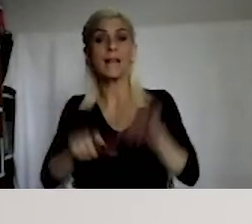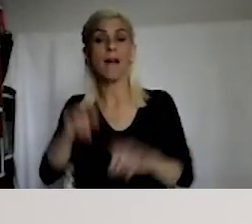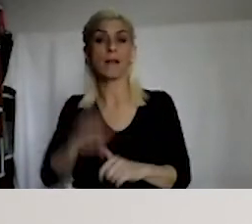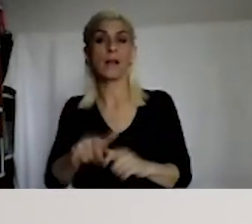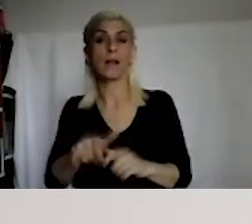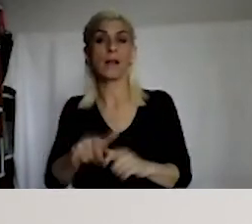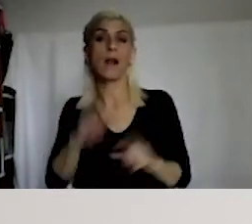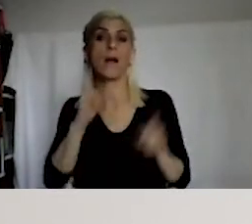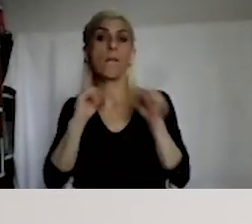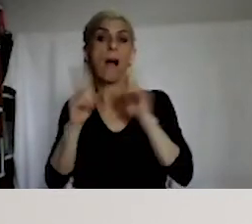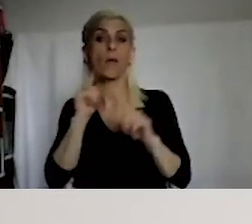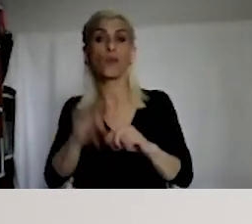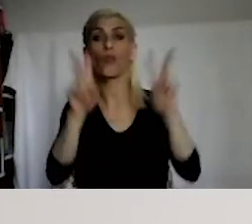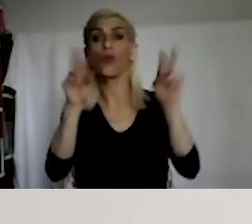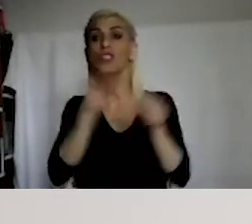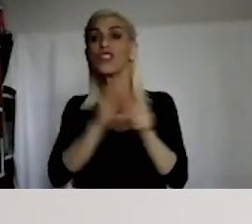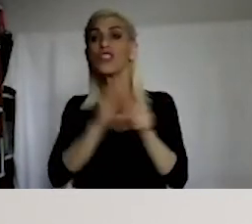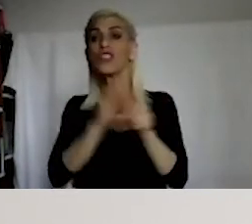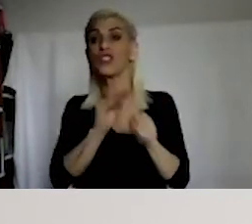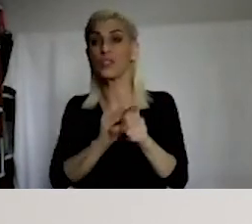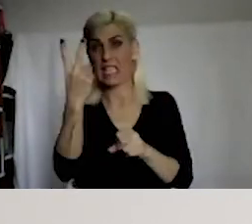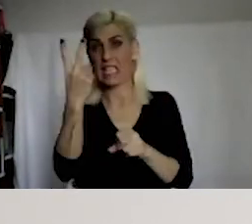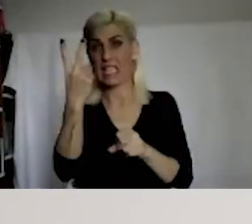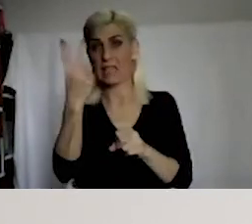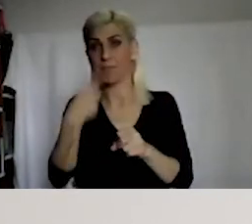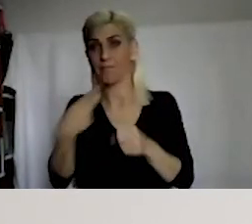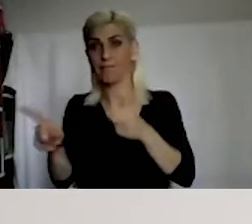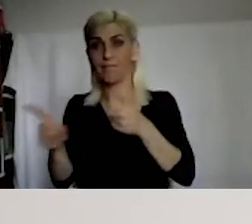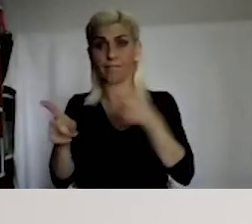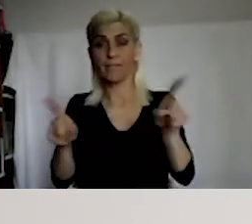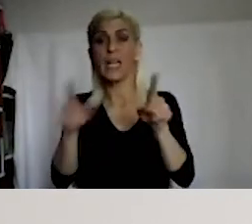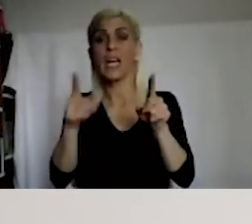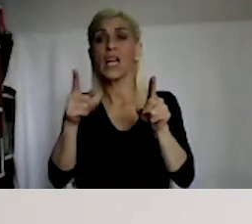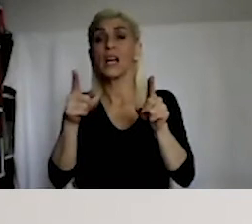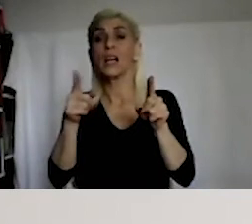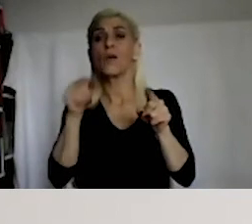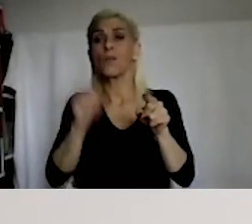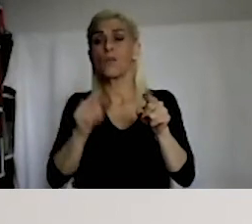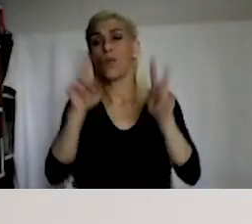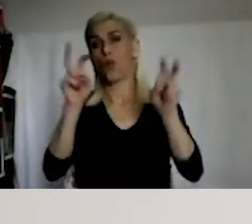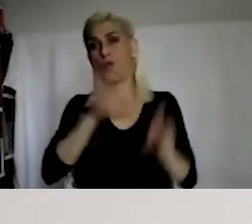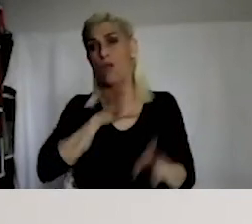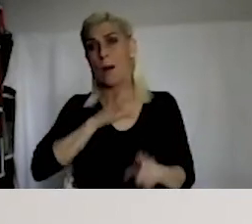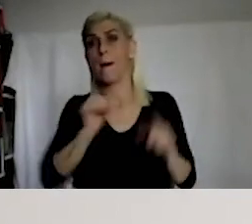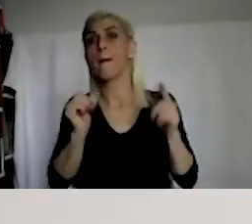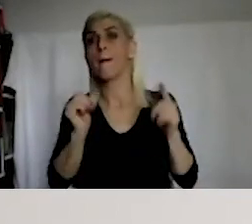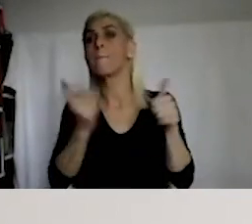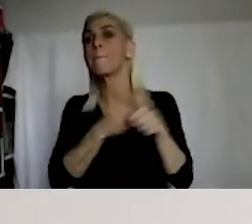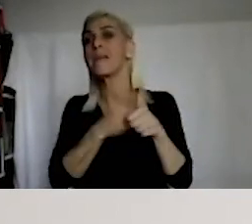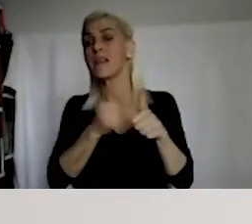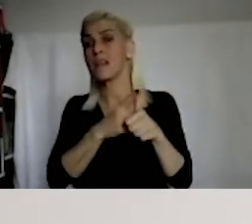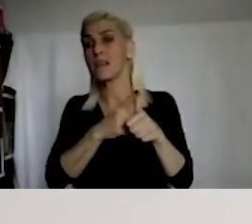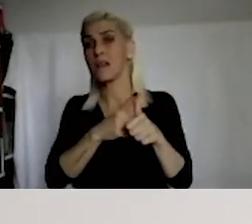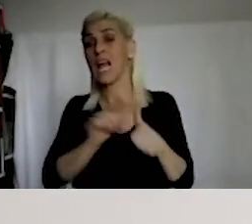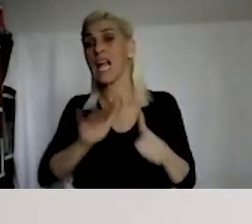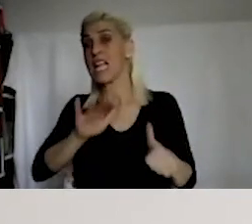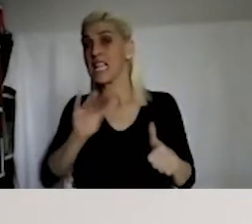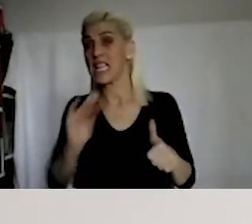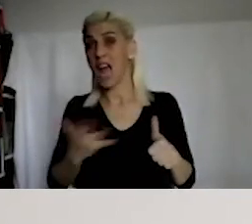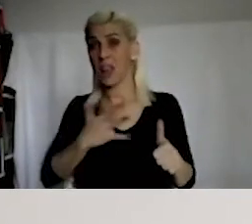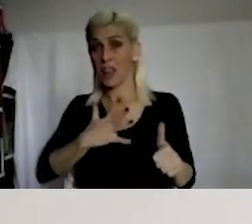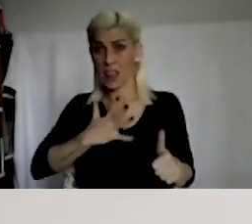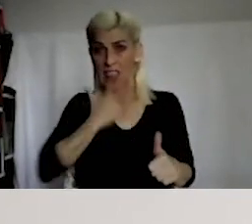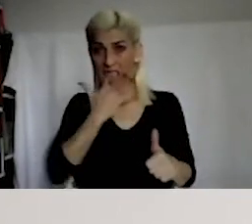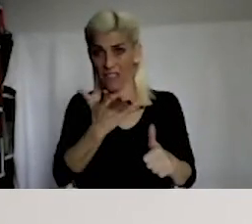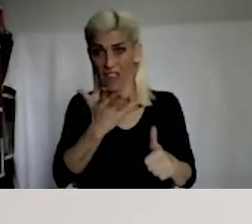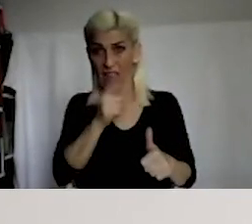say the ECHR follows two approaches. In the first approach, either the court identifies there is hate